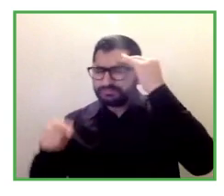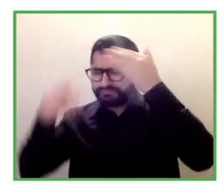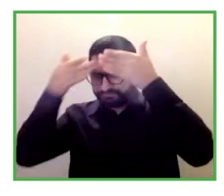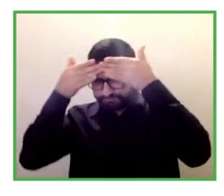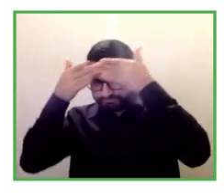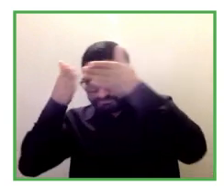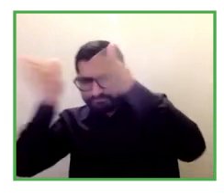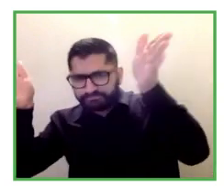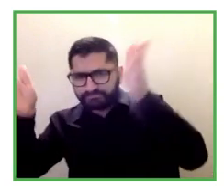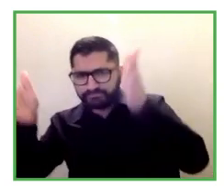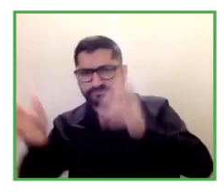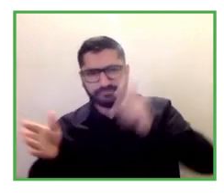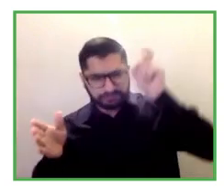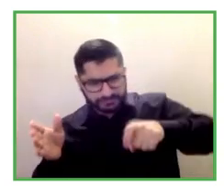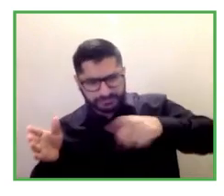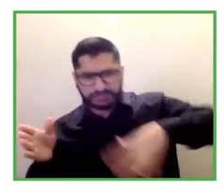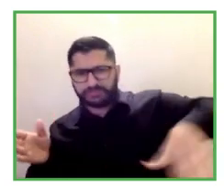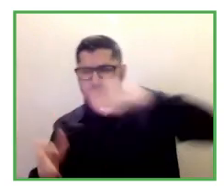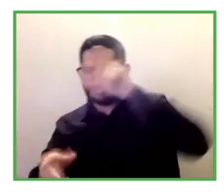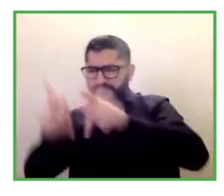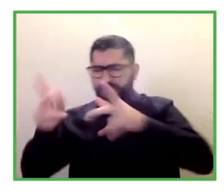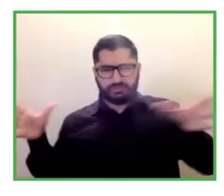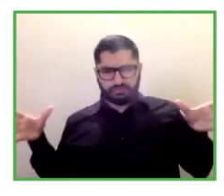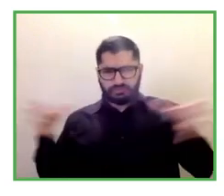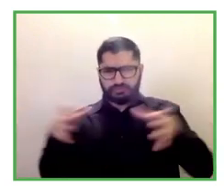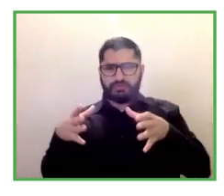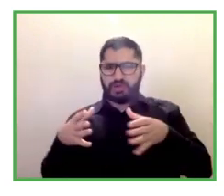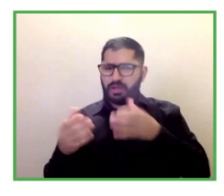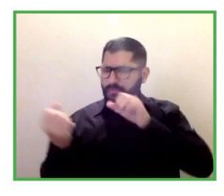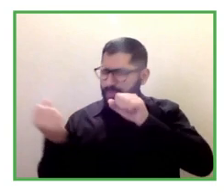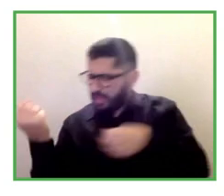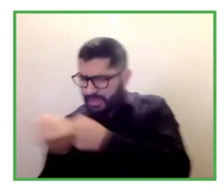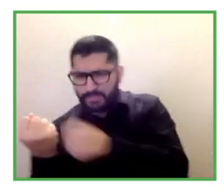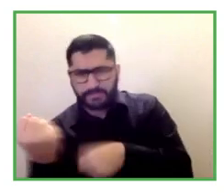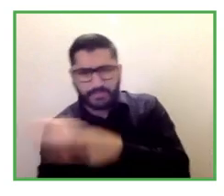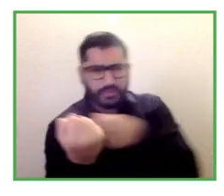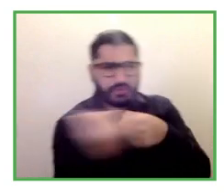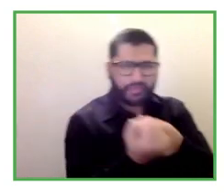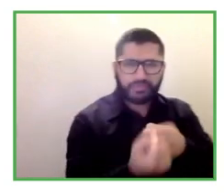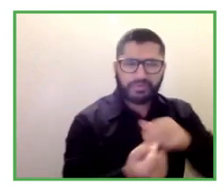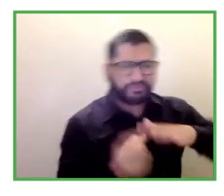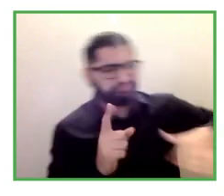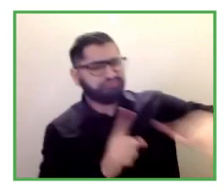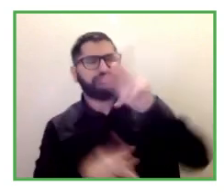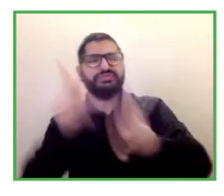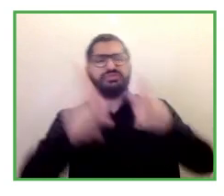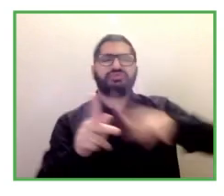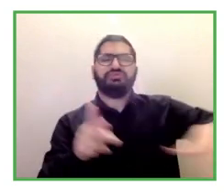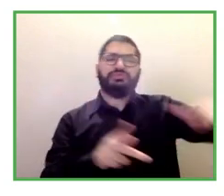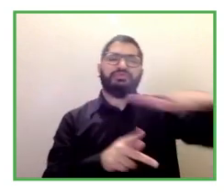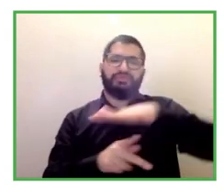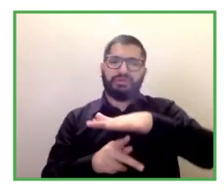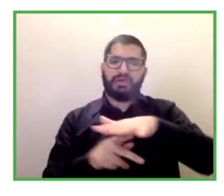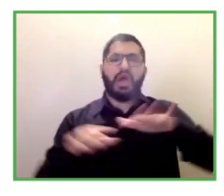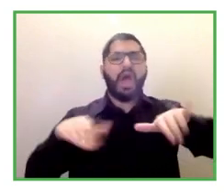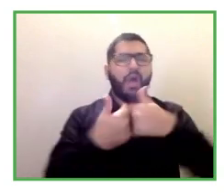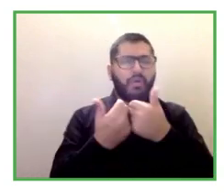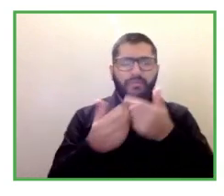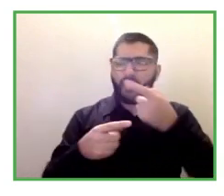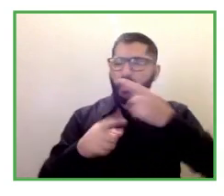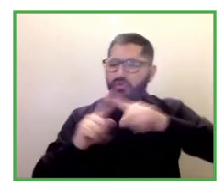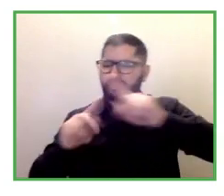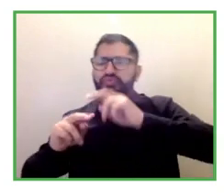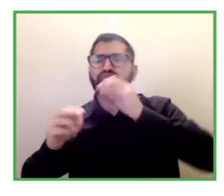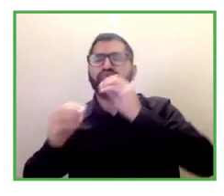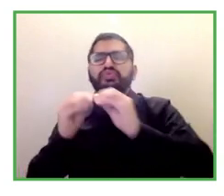you're trying to find ways to come out and if you can't go into into the door go through the window find other alternatives don't give up